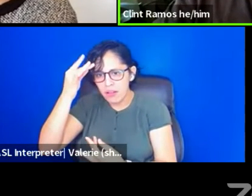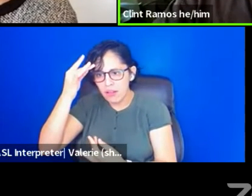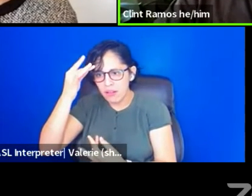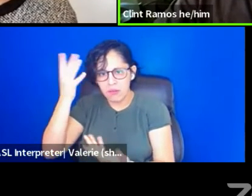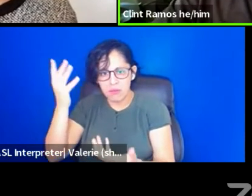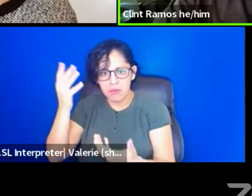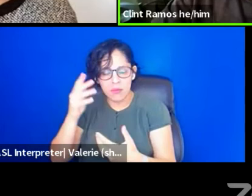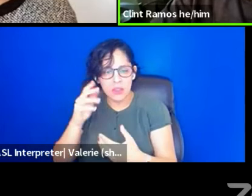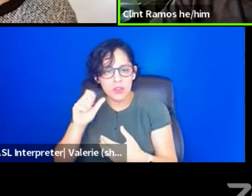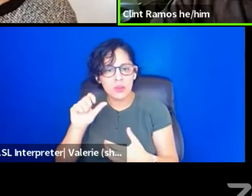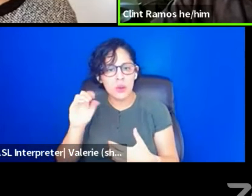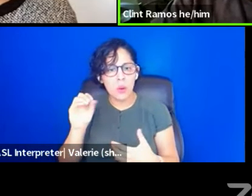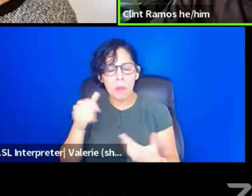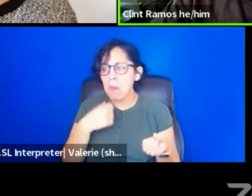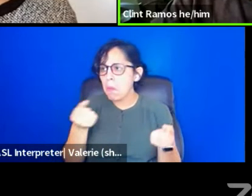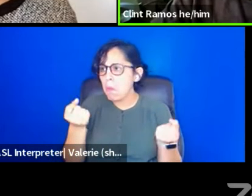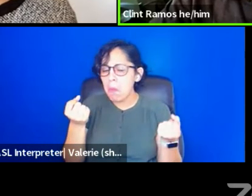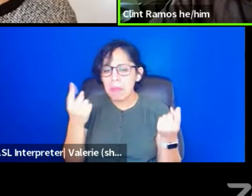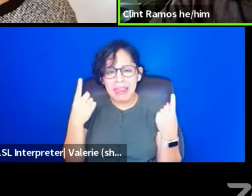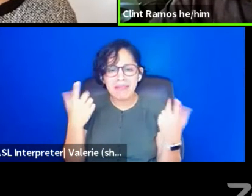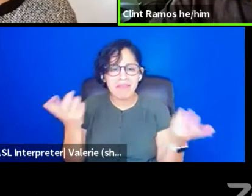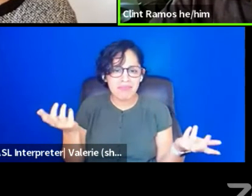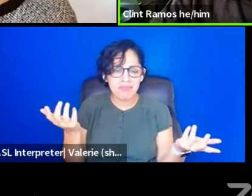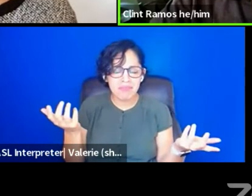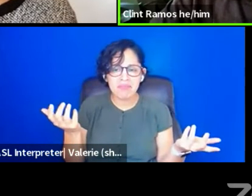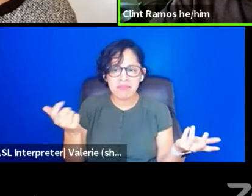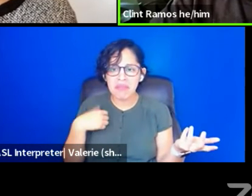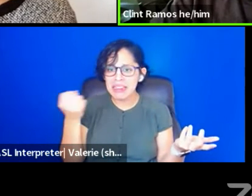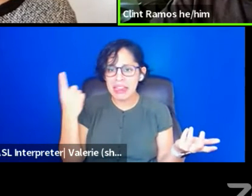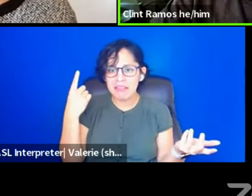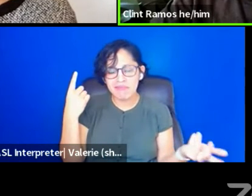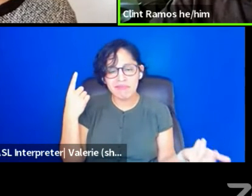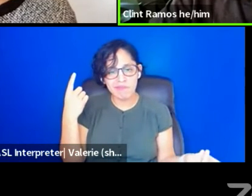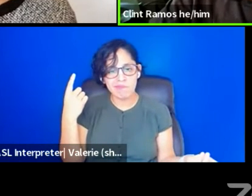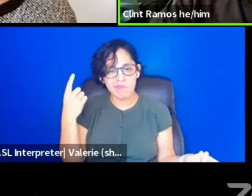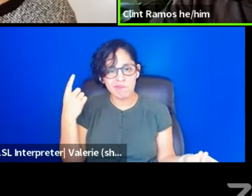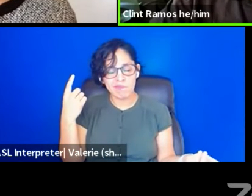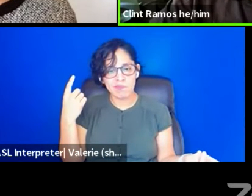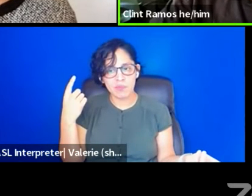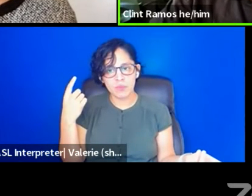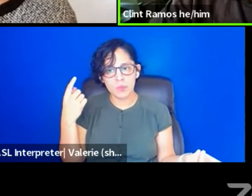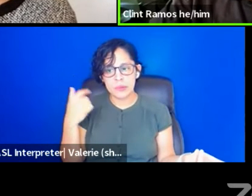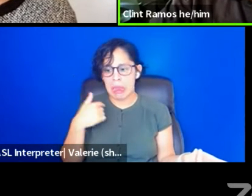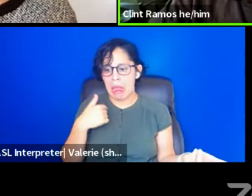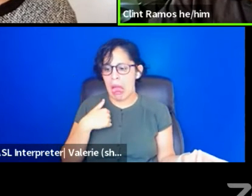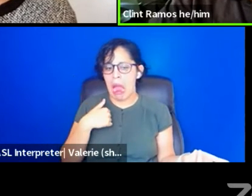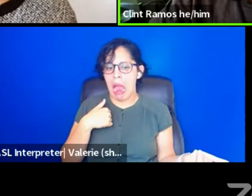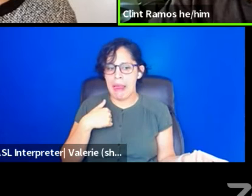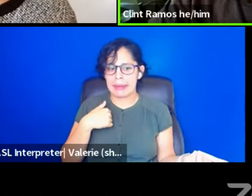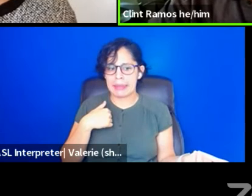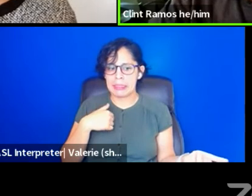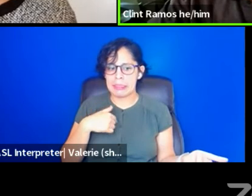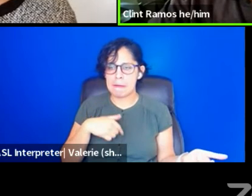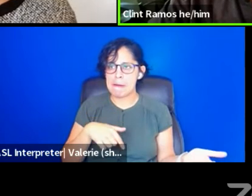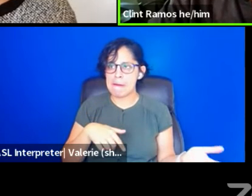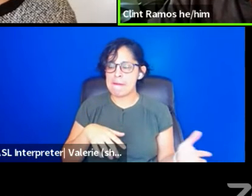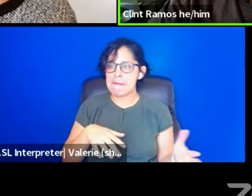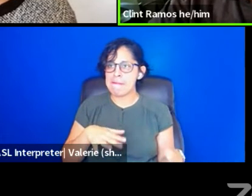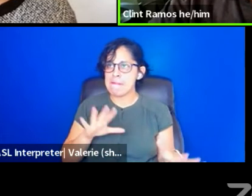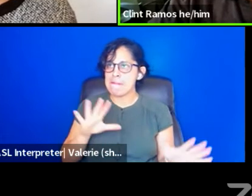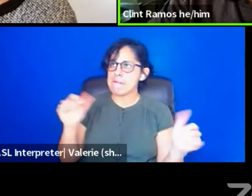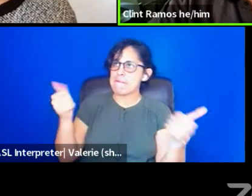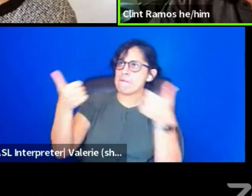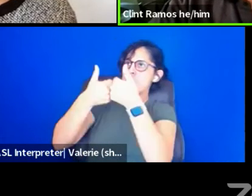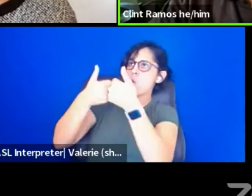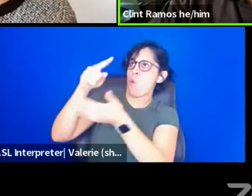I get it. I get it. Like I, I, you know, I, I buck up against the way we're educating theater